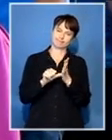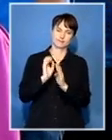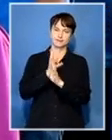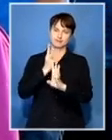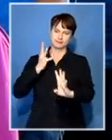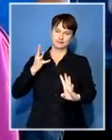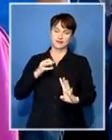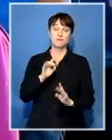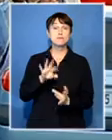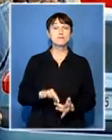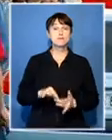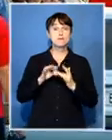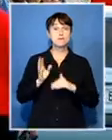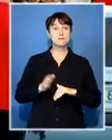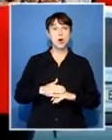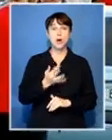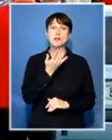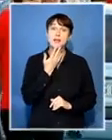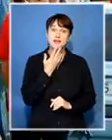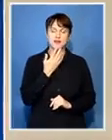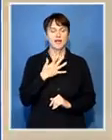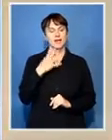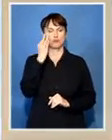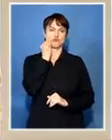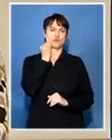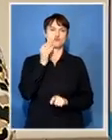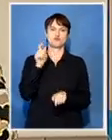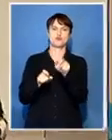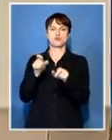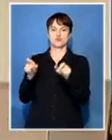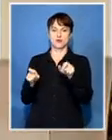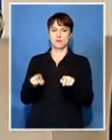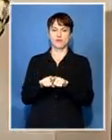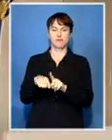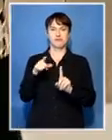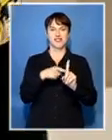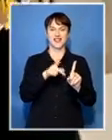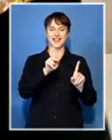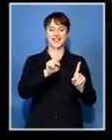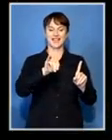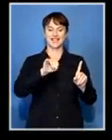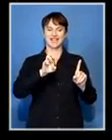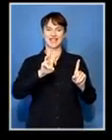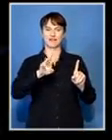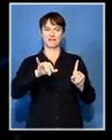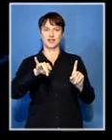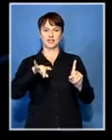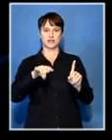elderly citizens made their way to the voting stations in the early hours premier Kivit urged the youth to come out in numbers